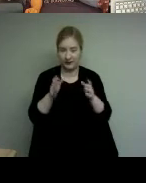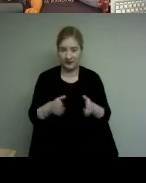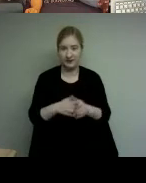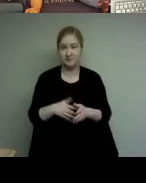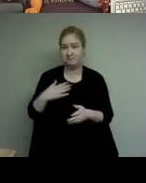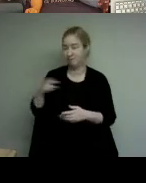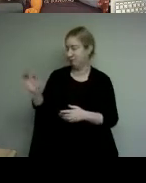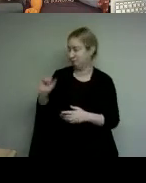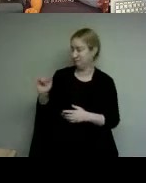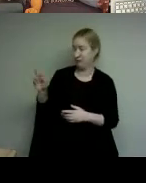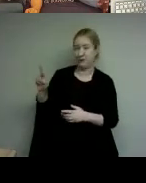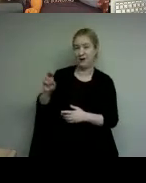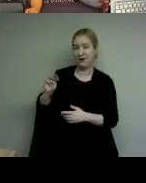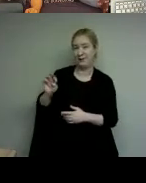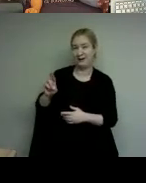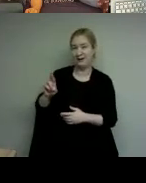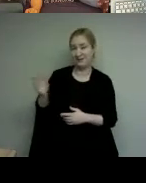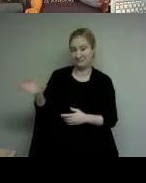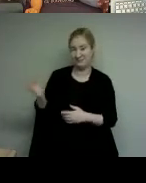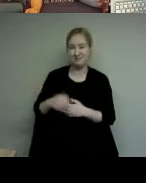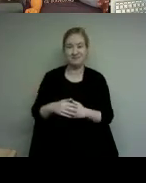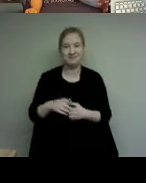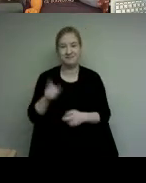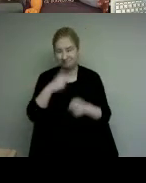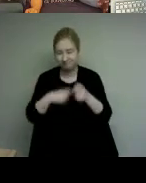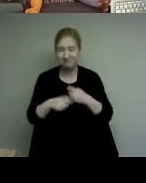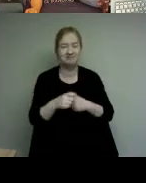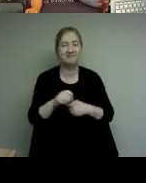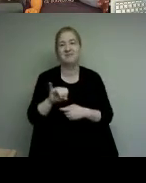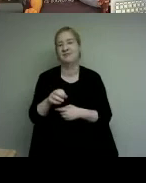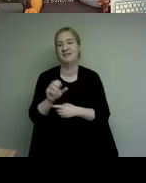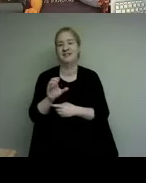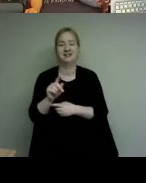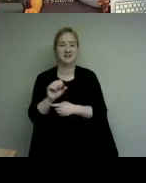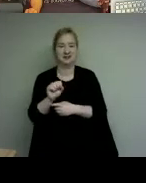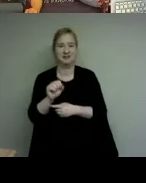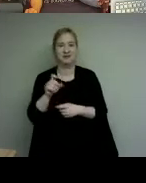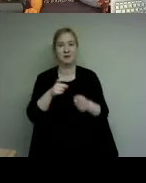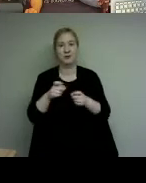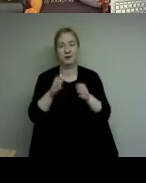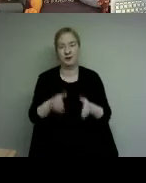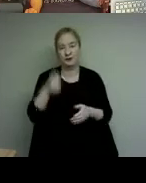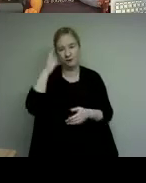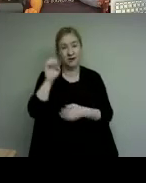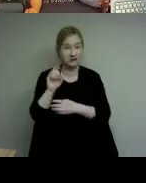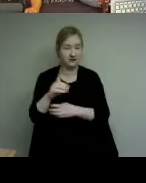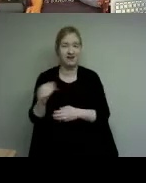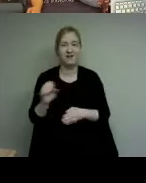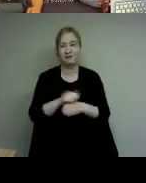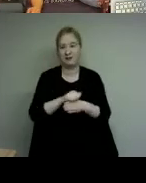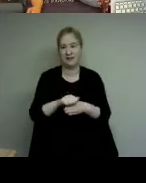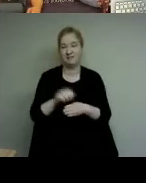ramira uh replaced was donna over in godney jackson as our coordinator of education and training there's also